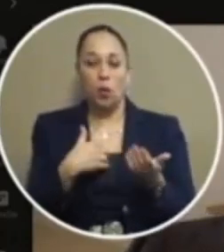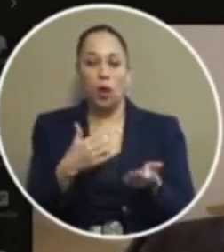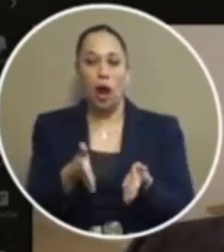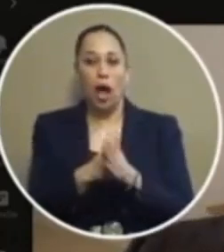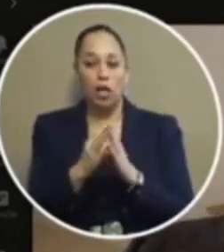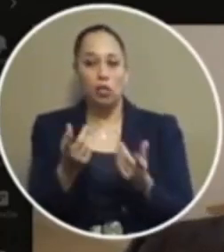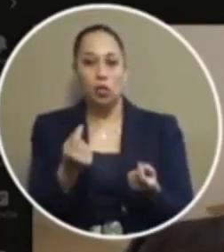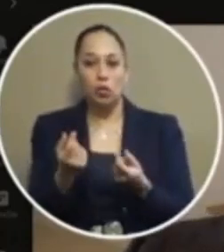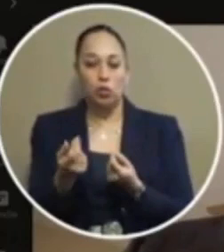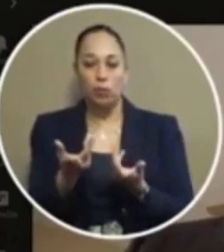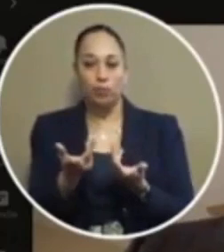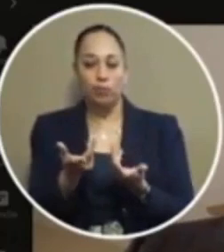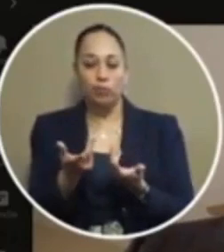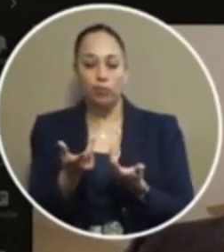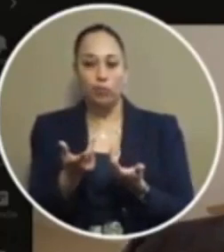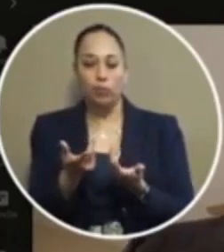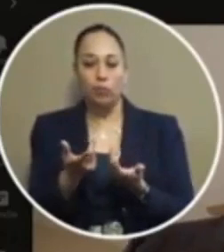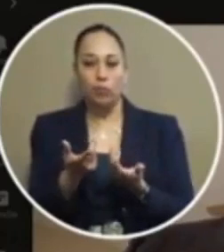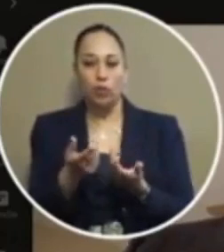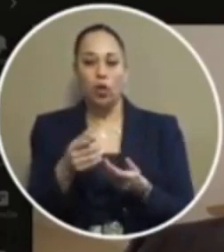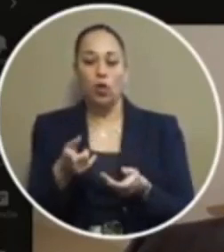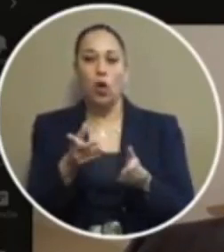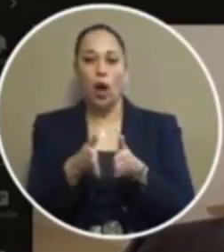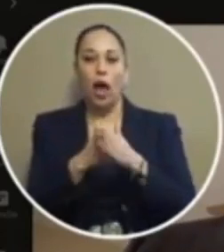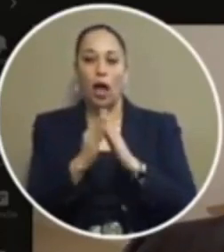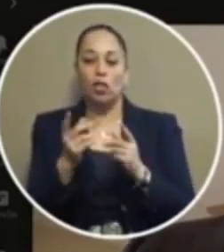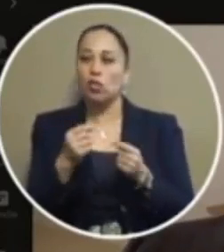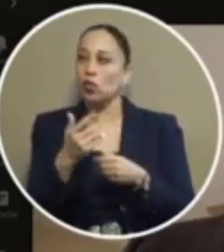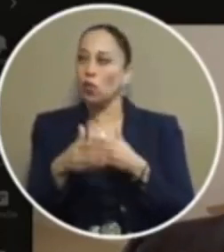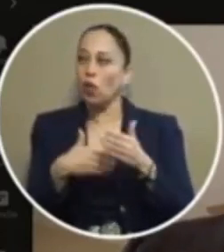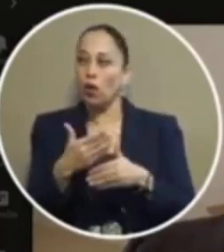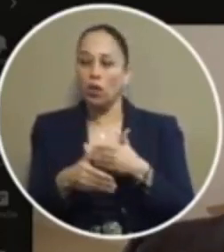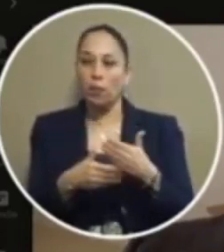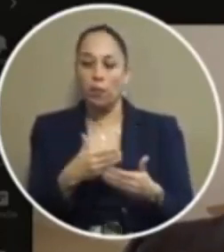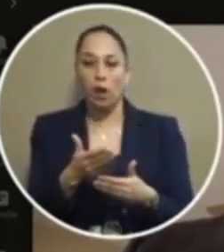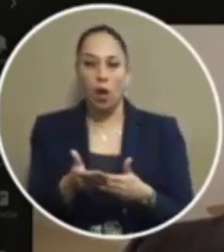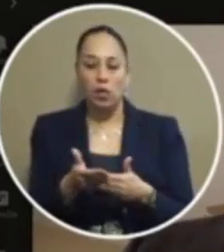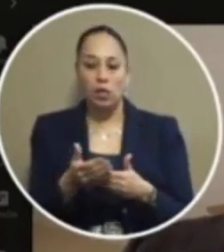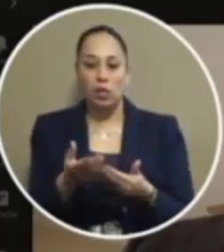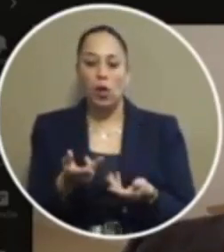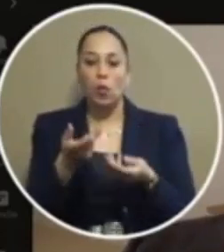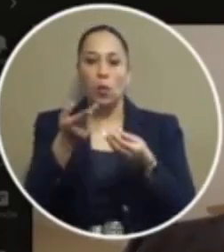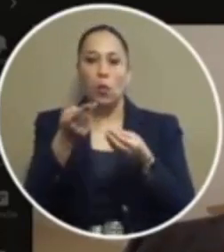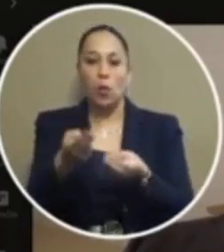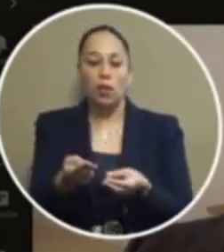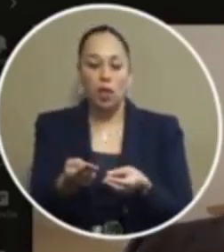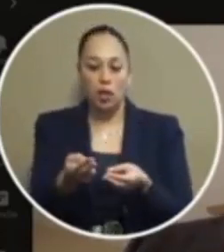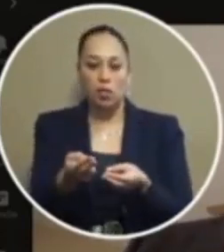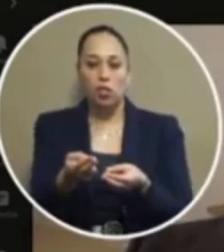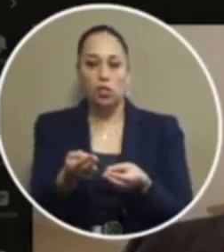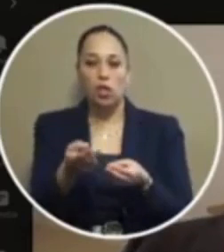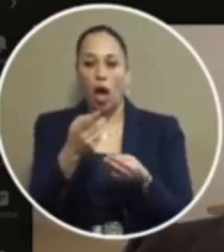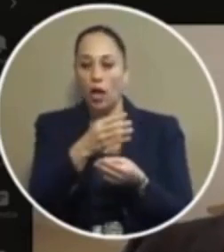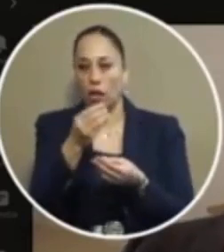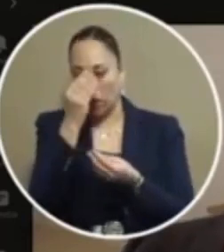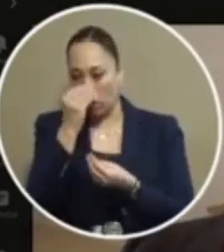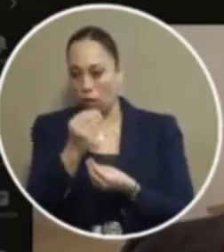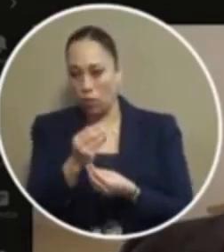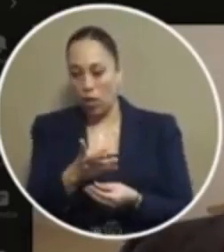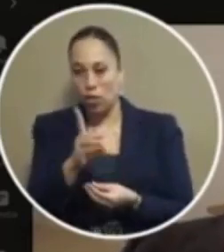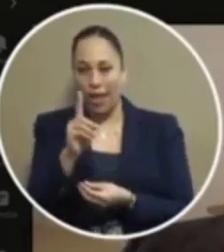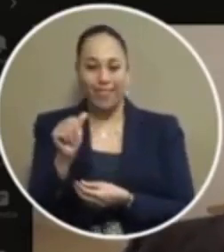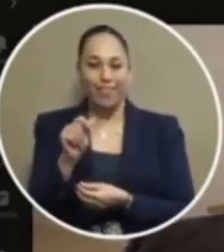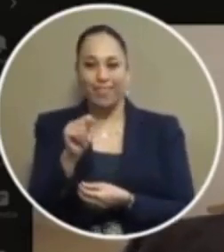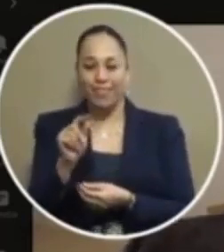um the the y'all asked throughout that process about the recommendations or or information and the data